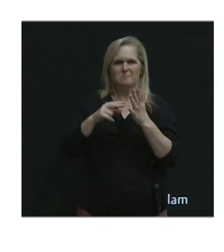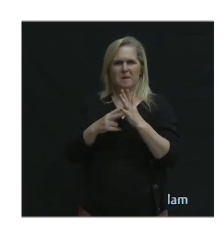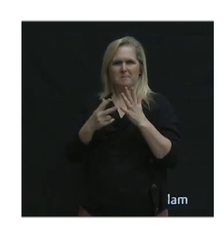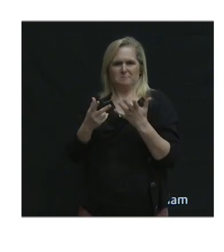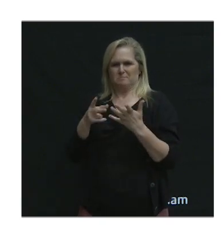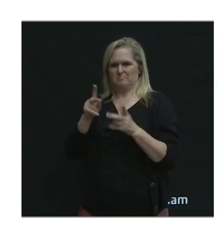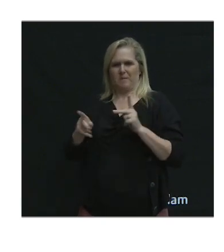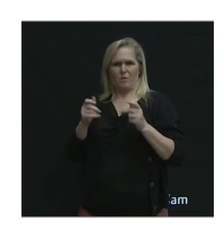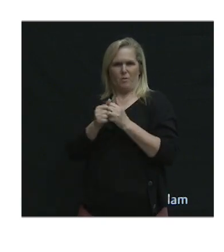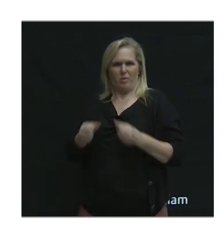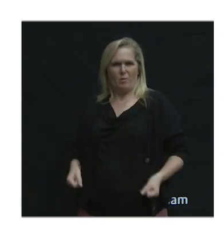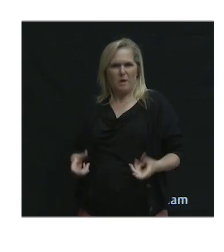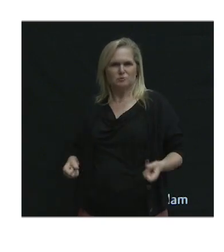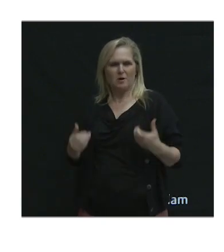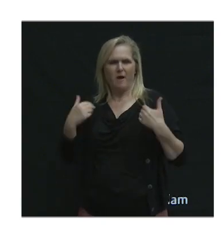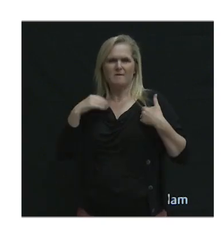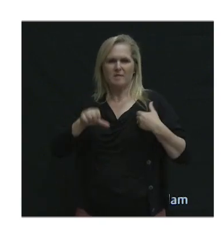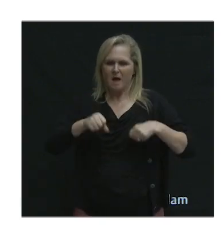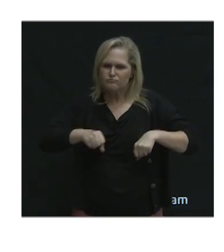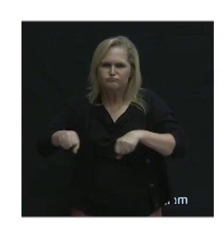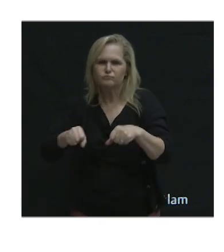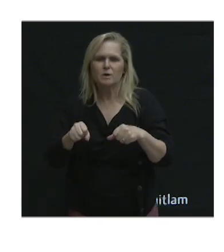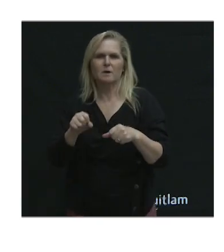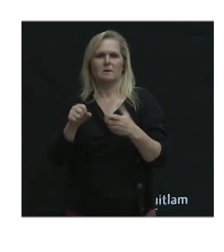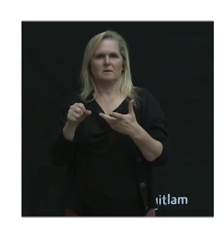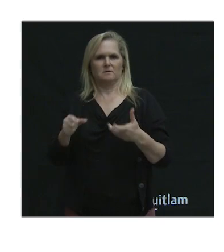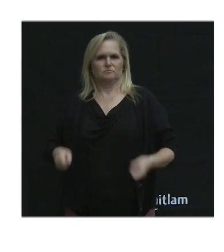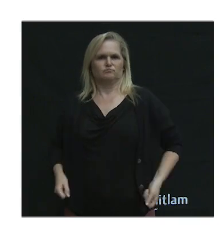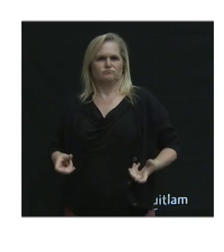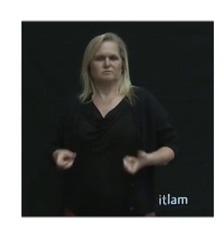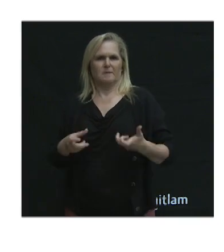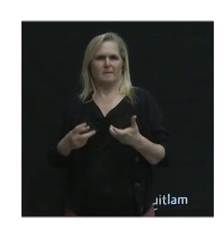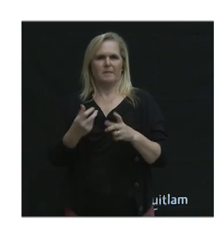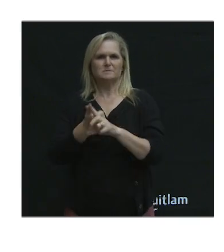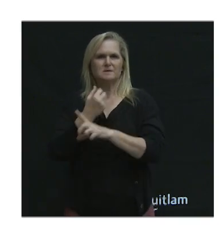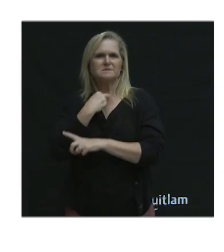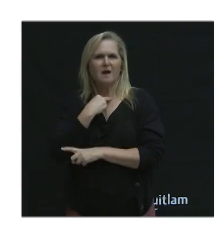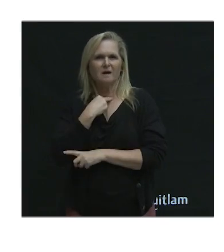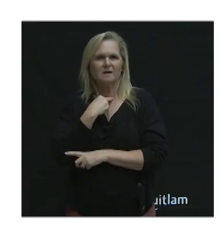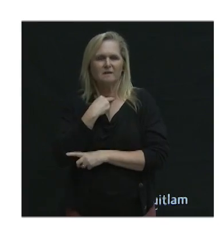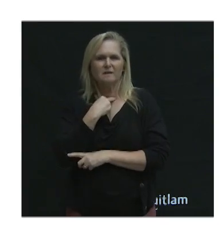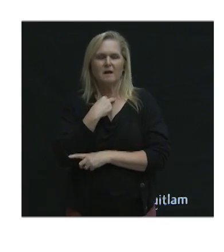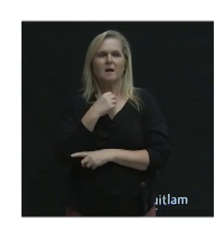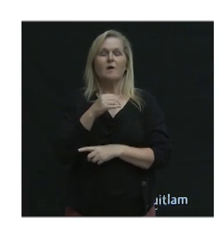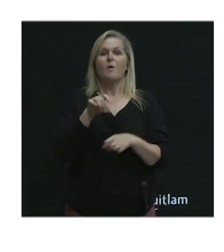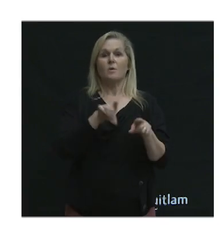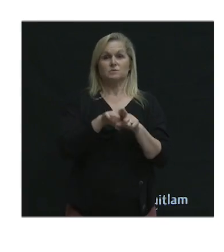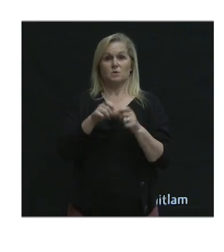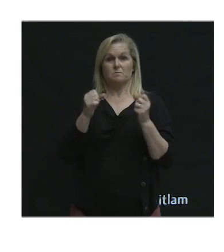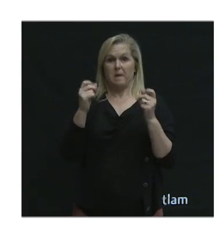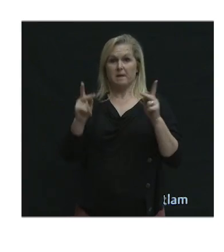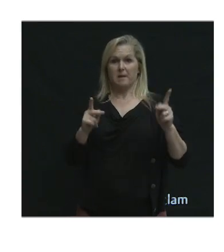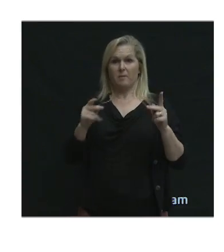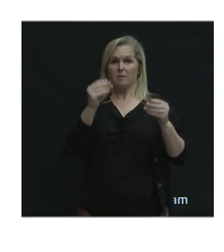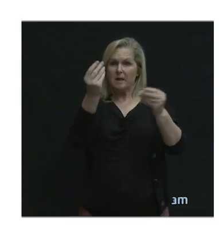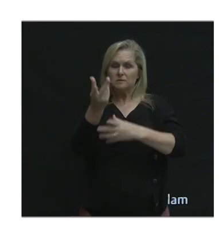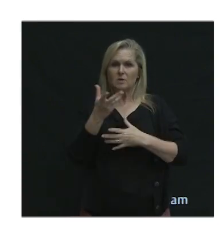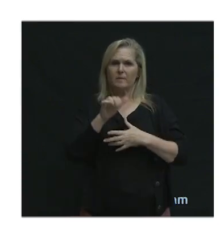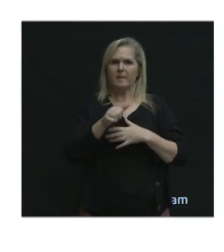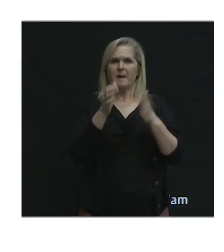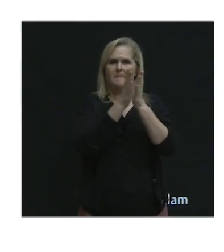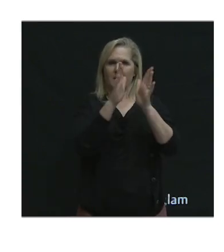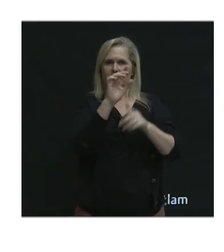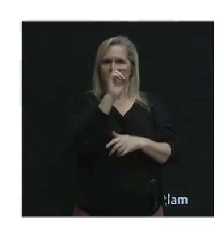a walker or scooter, can get stuck. We've also heard from a lot of people that public transit